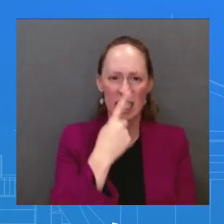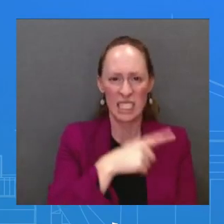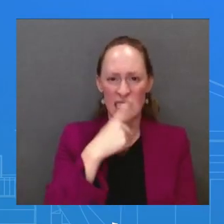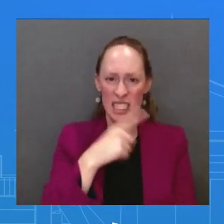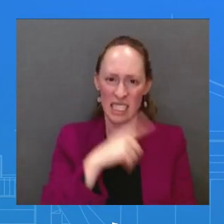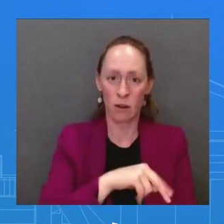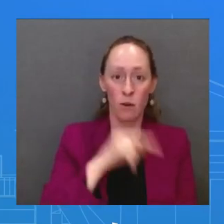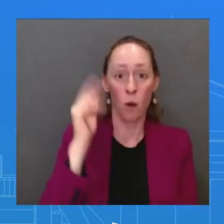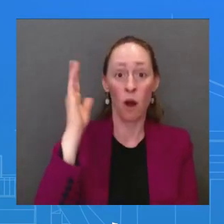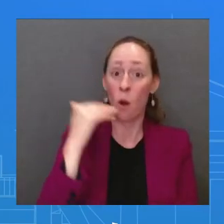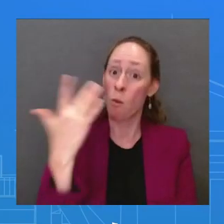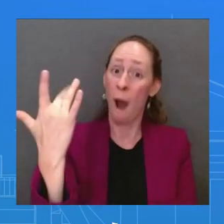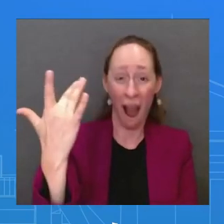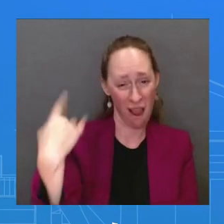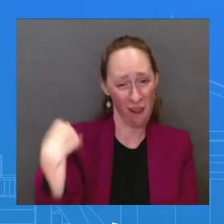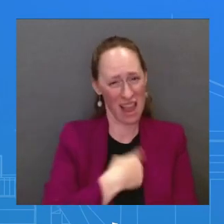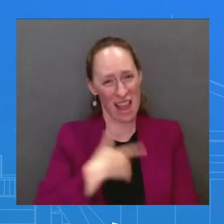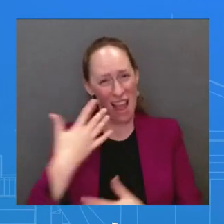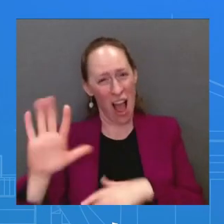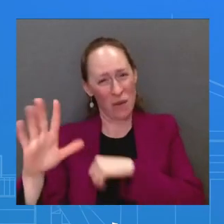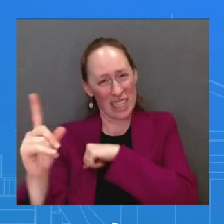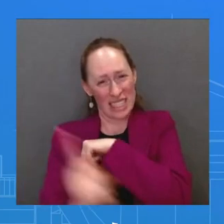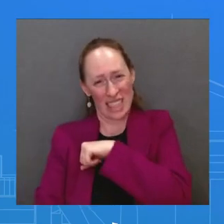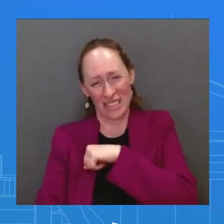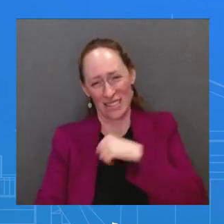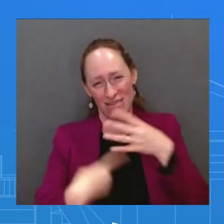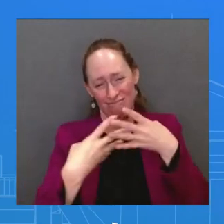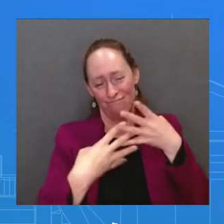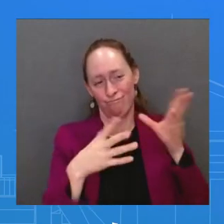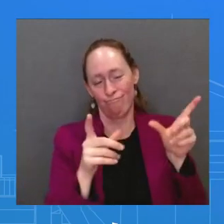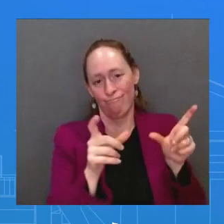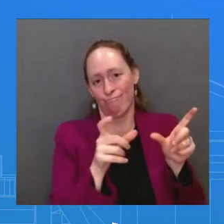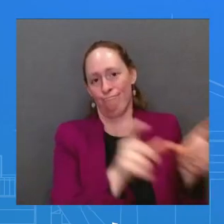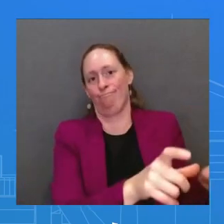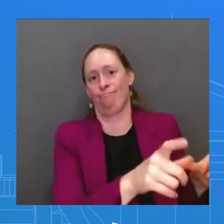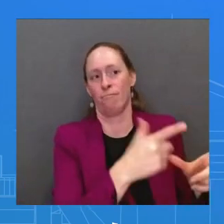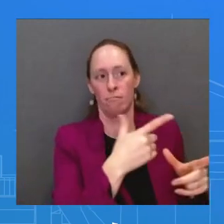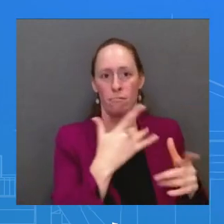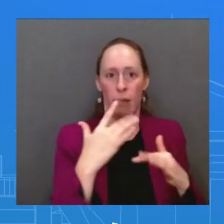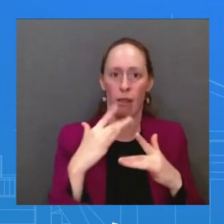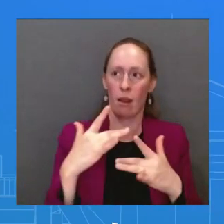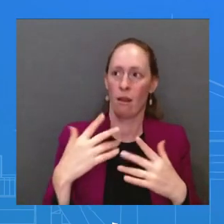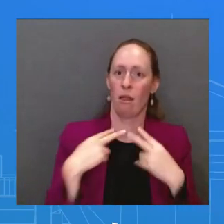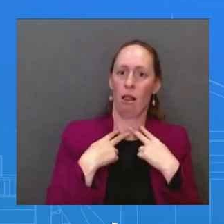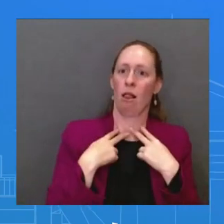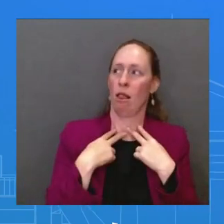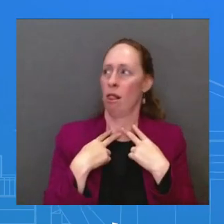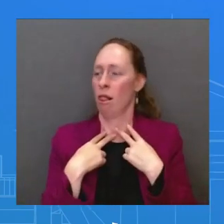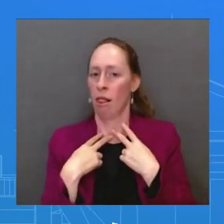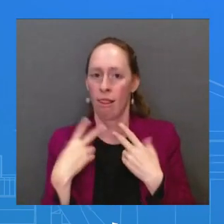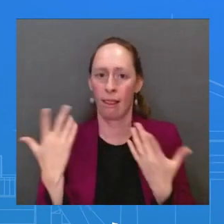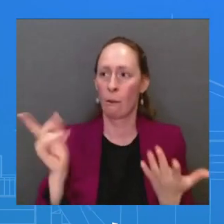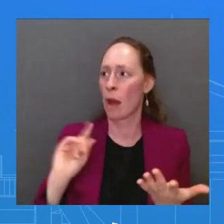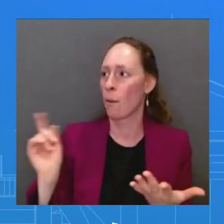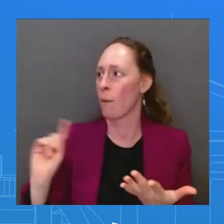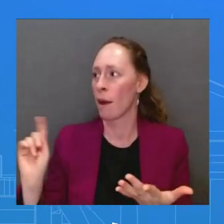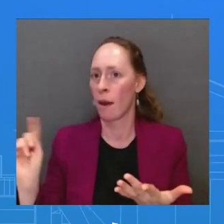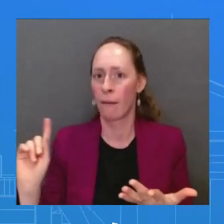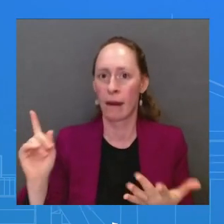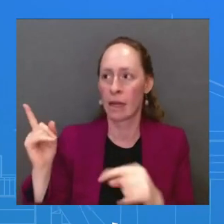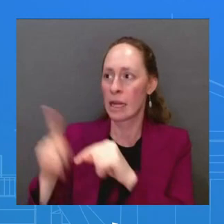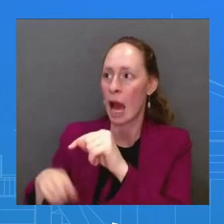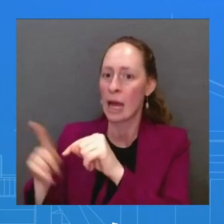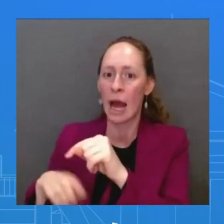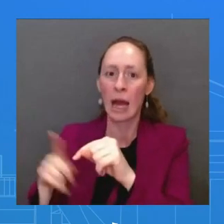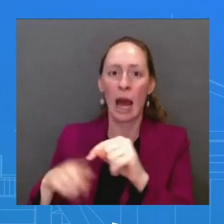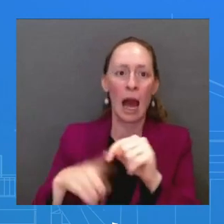base, and they are now going about looking to whatever source they can find for things like artillery ammunition. That's what we see